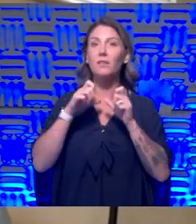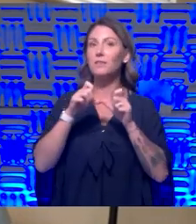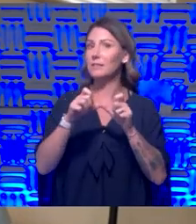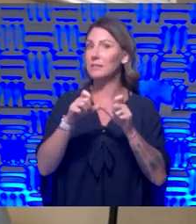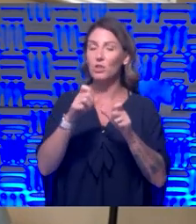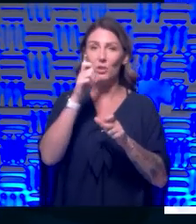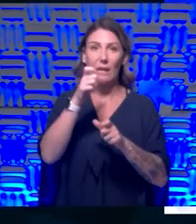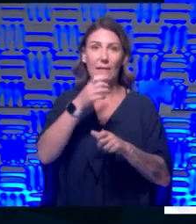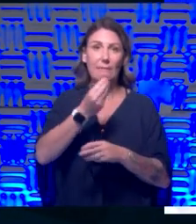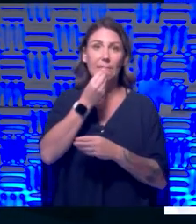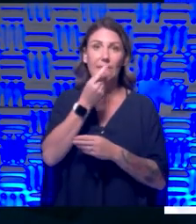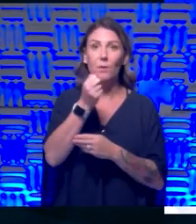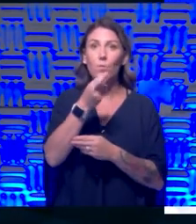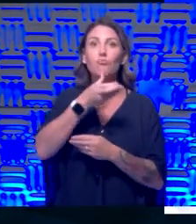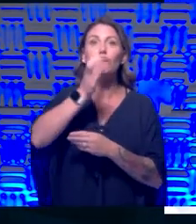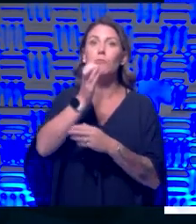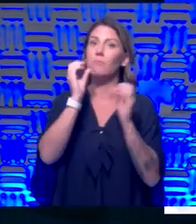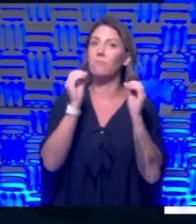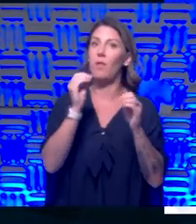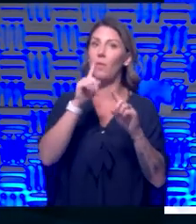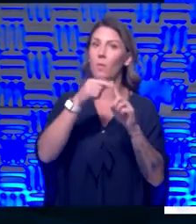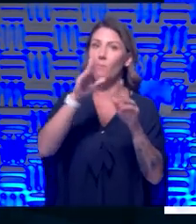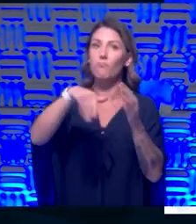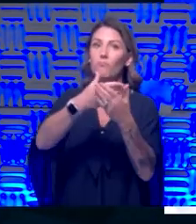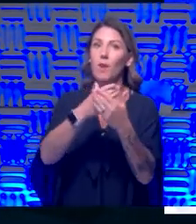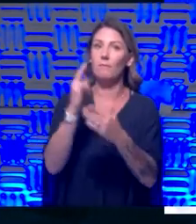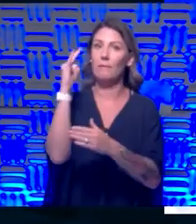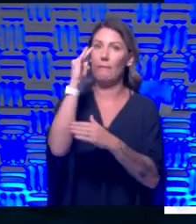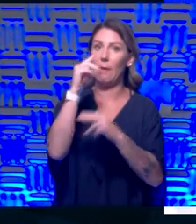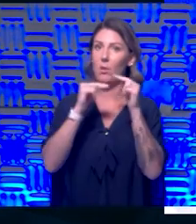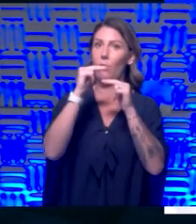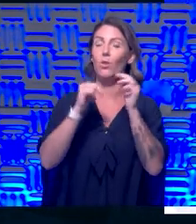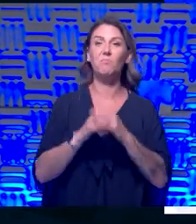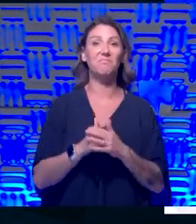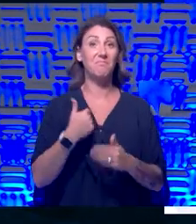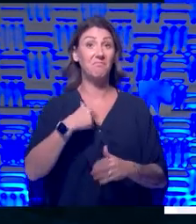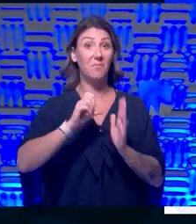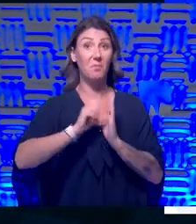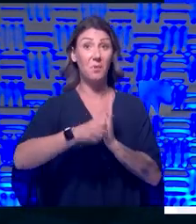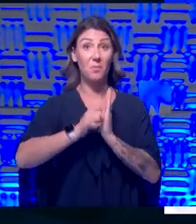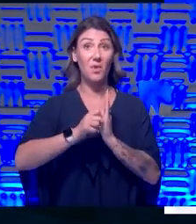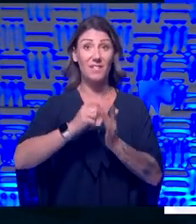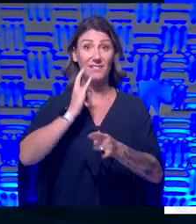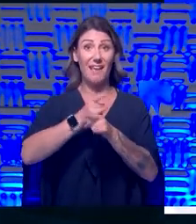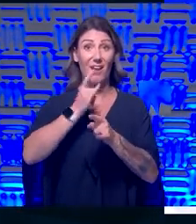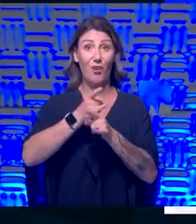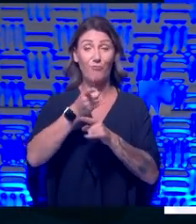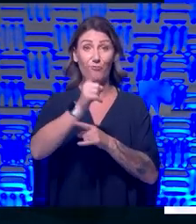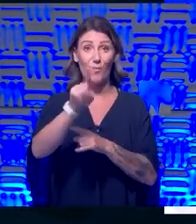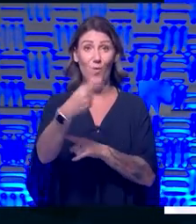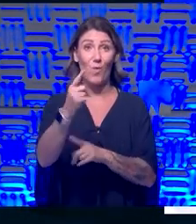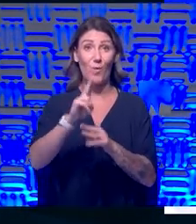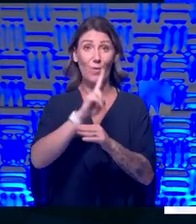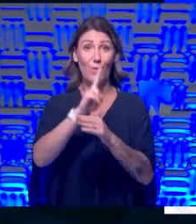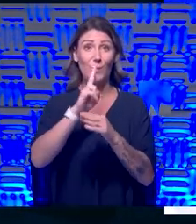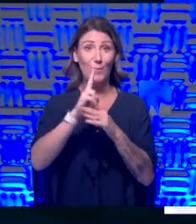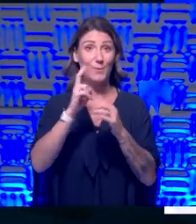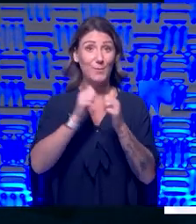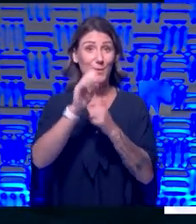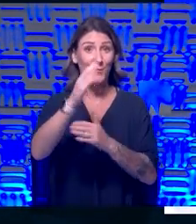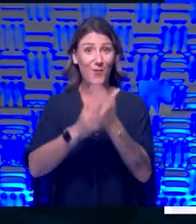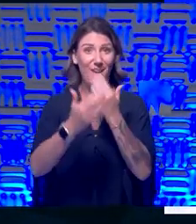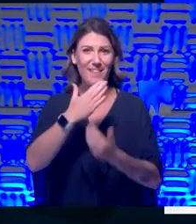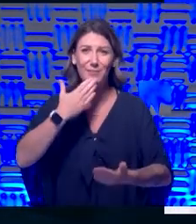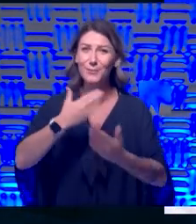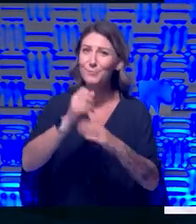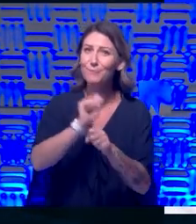anything once I got into the airport. You know, and, and I, and I'm impressed that the alcohol you use is only on your hands. That's good work. Um,